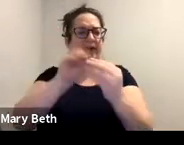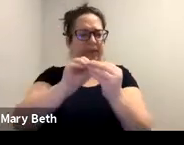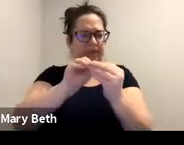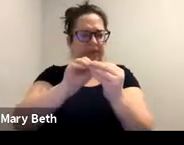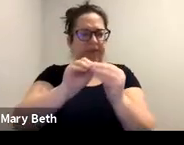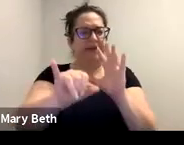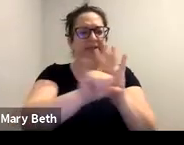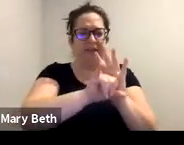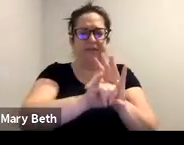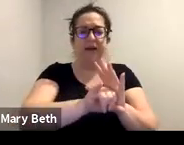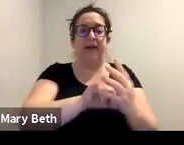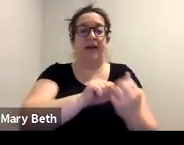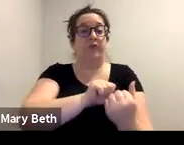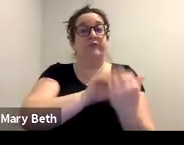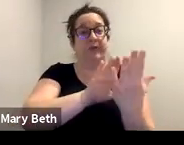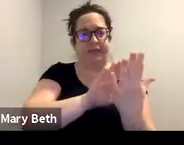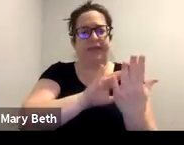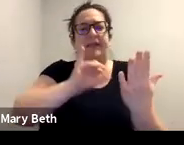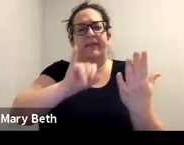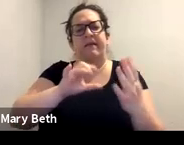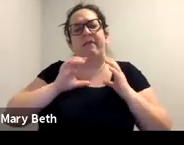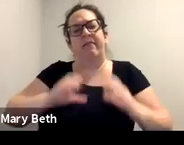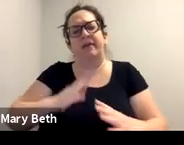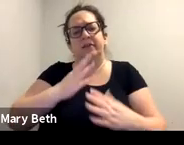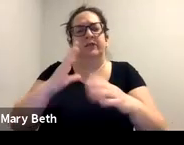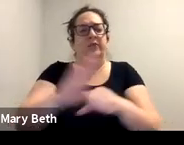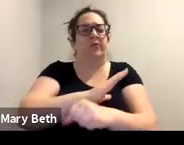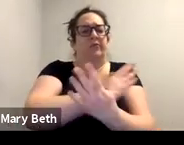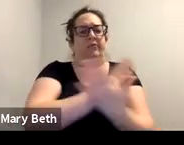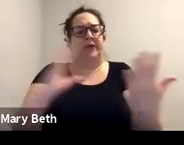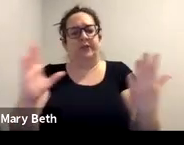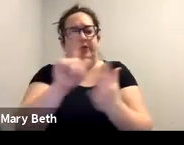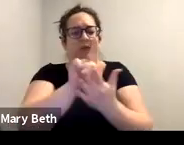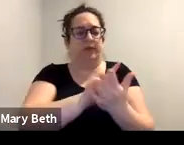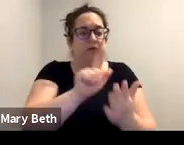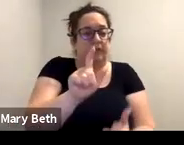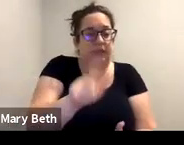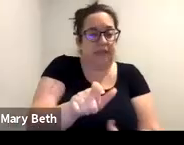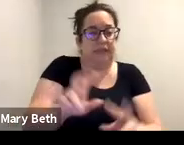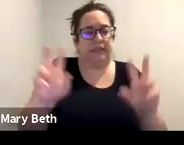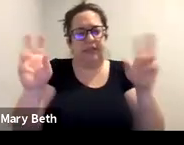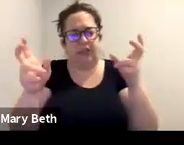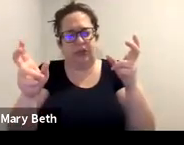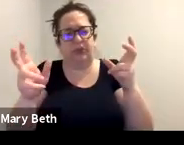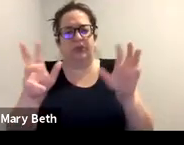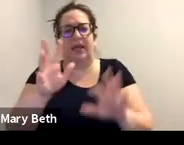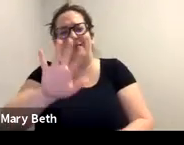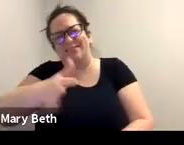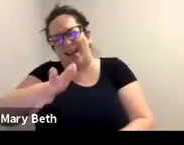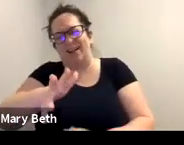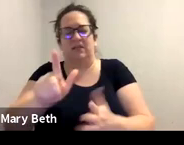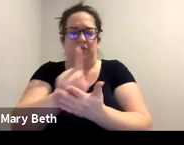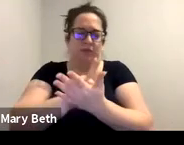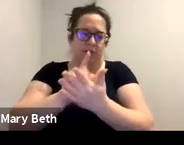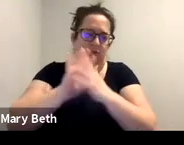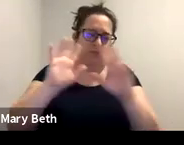survivor has and quasi legal issues, which I'll describe later, um, being client centered. Many of, you know,